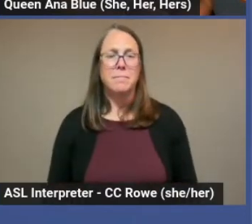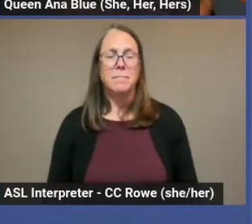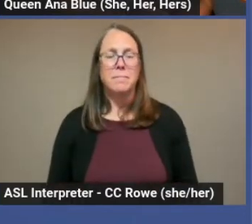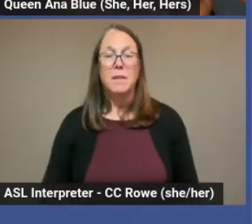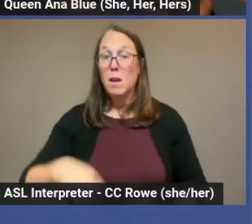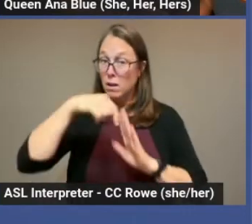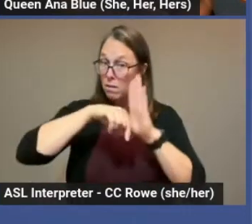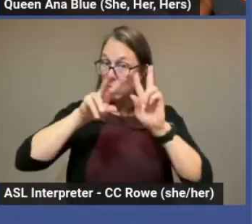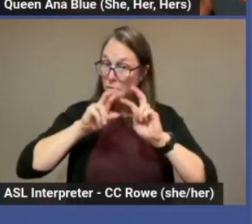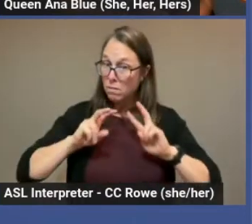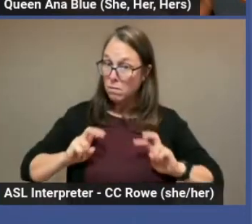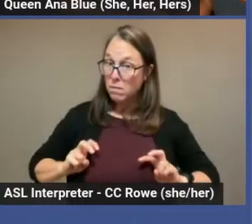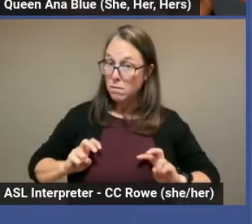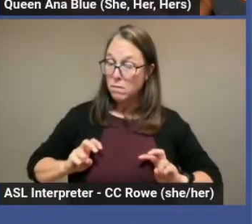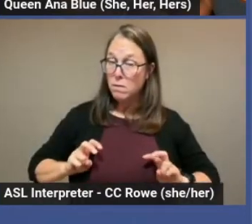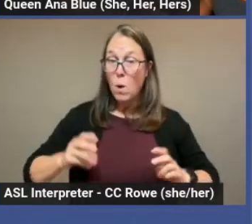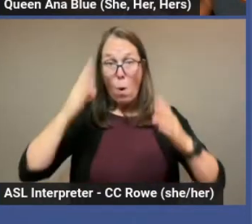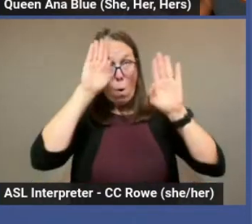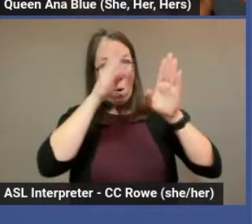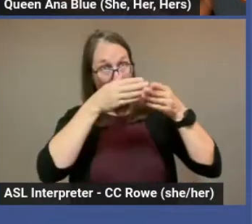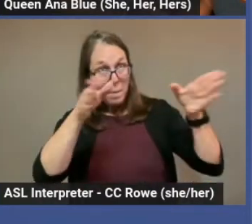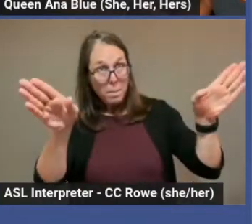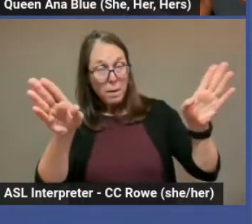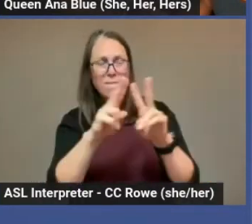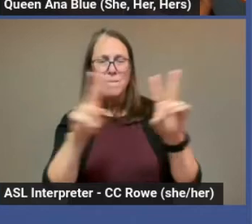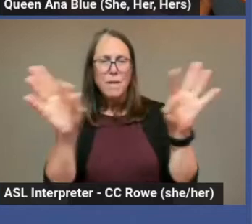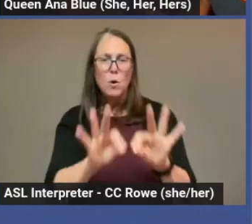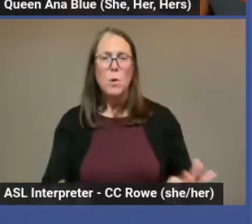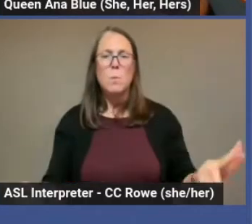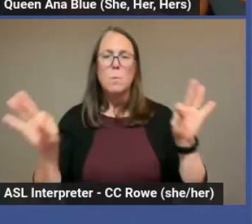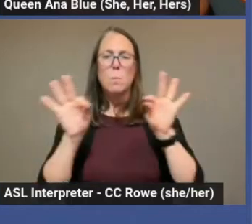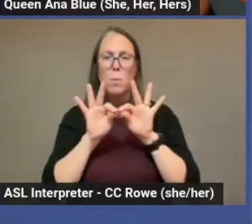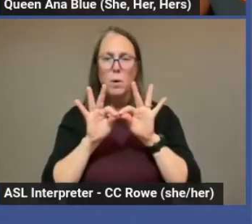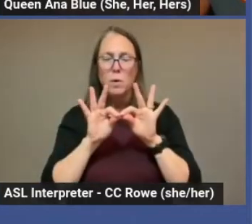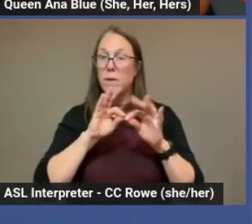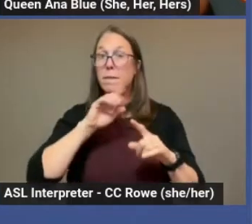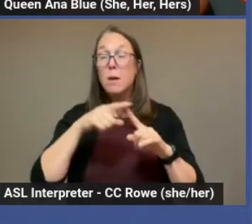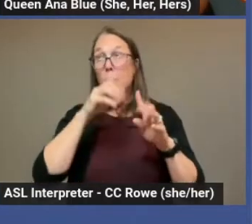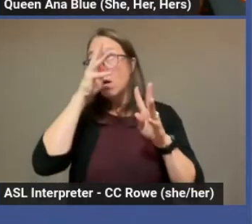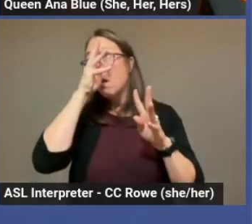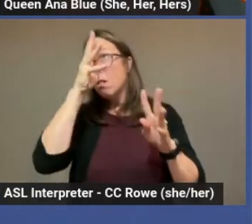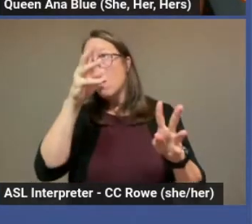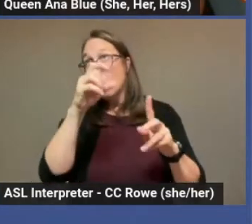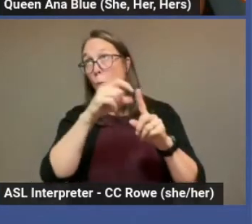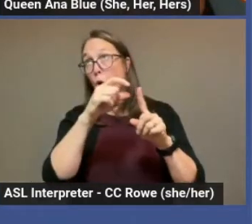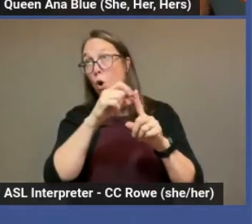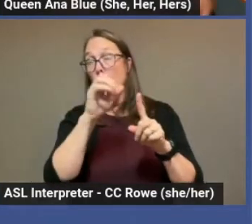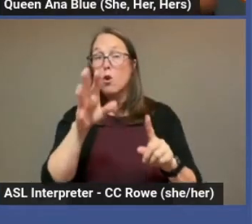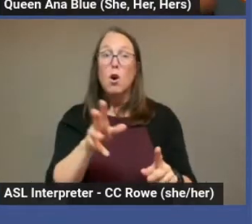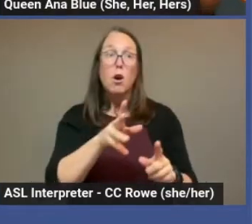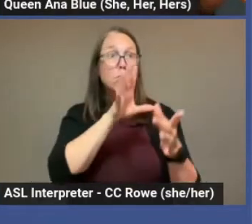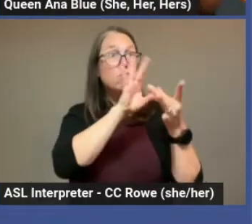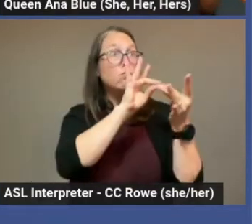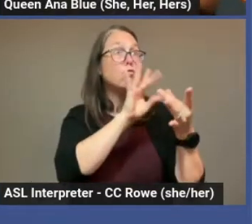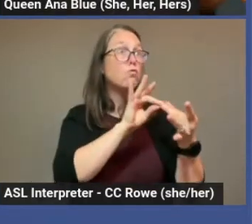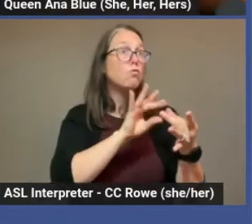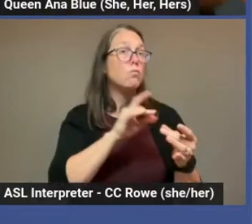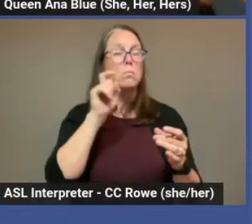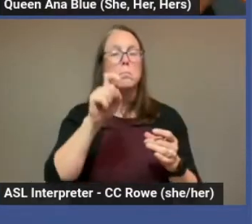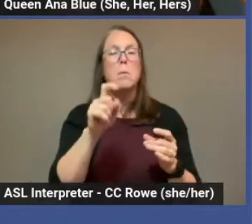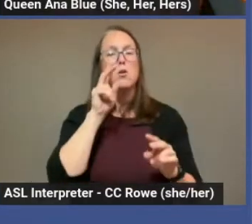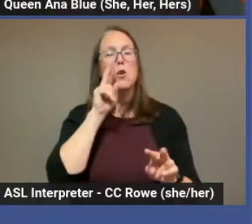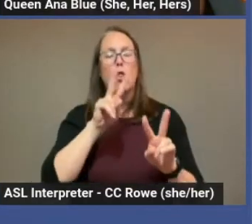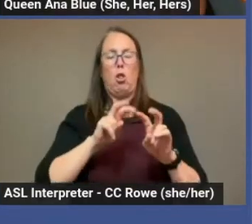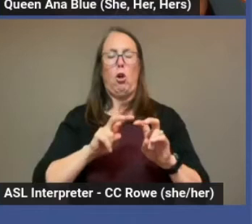Critical thinking and being open-minded are important. When we come up with terms or when we speak, we need to think of both sides